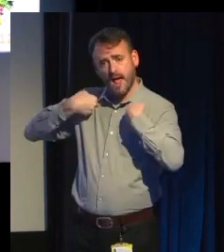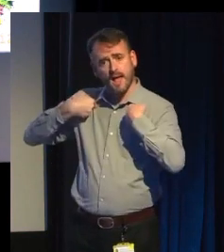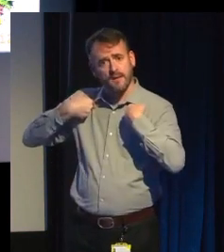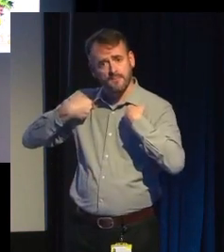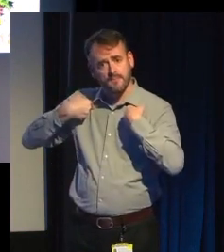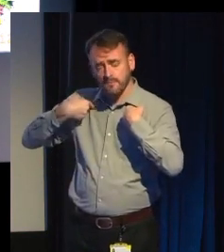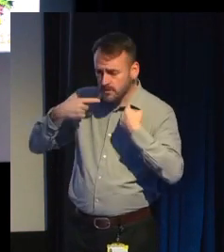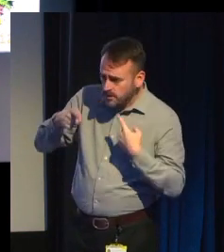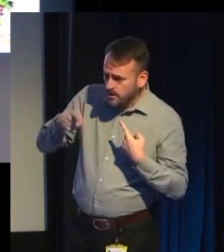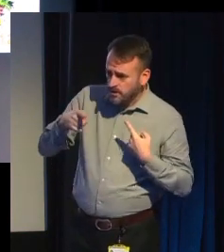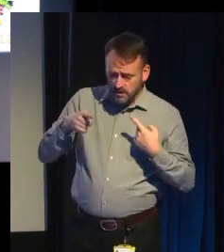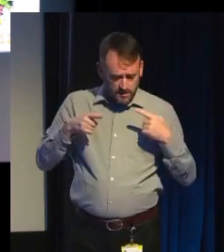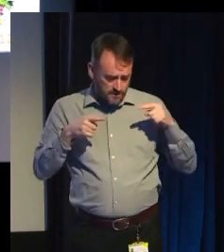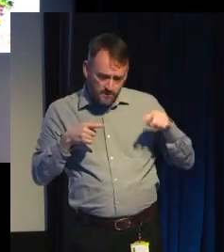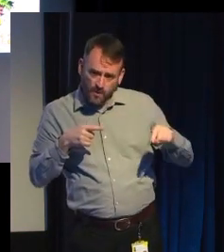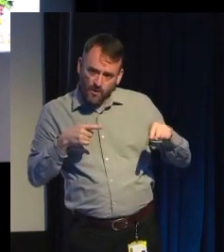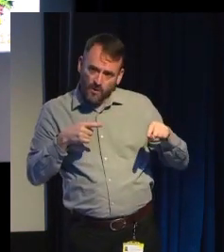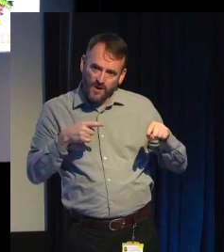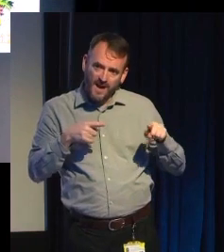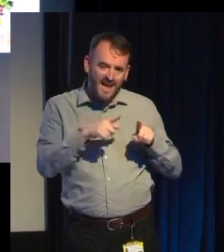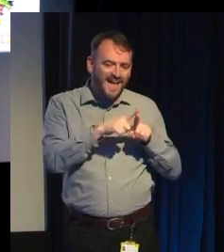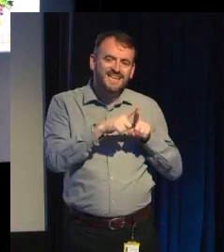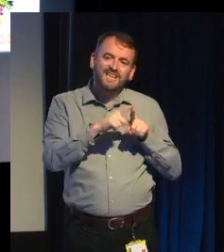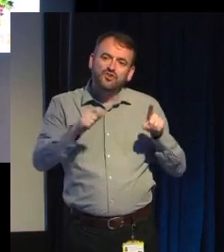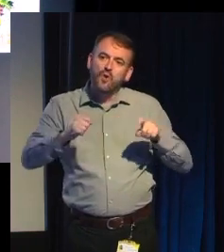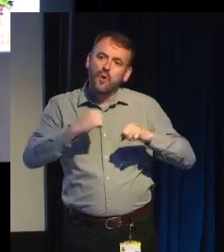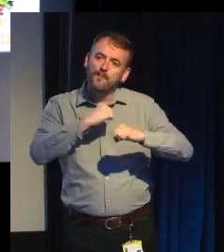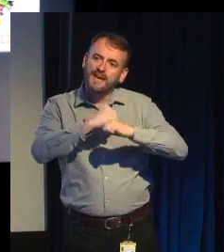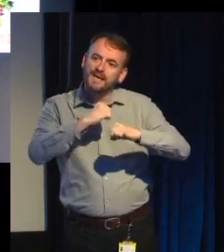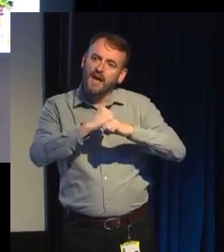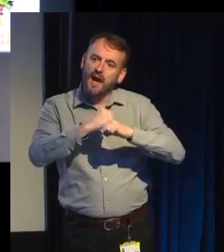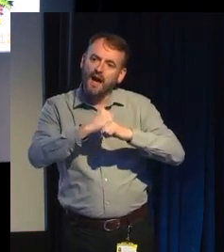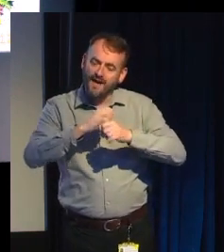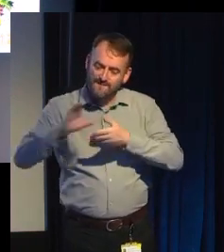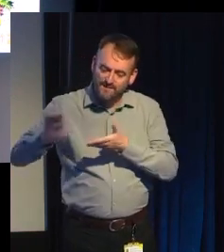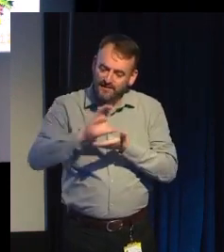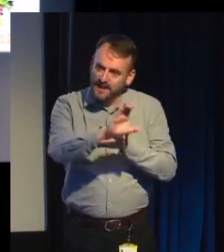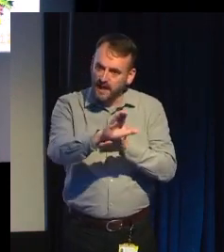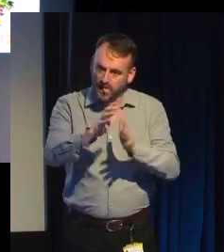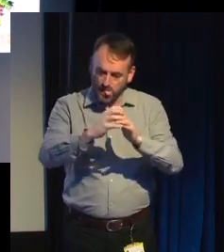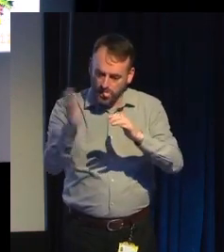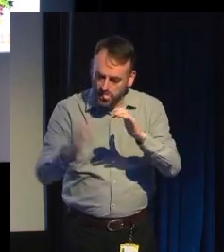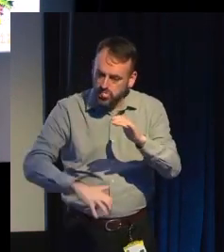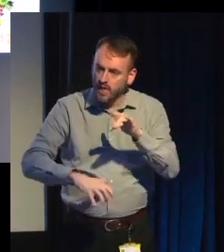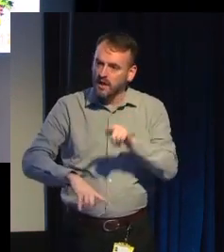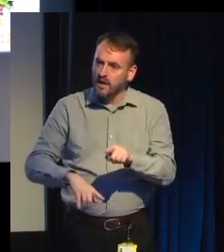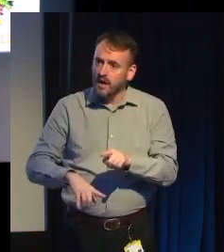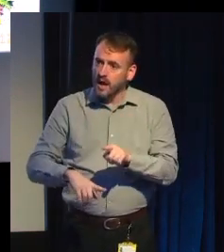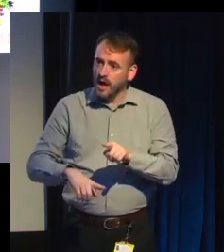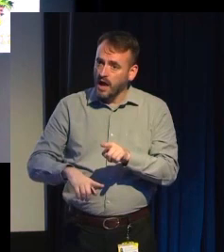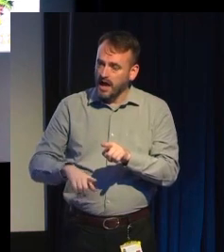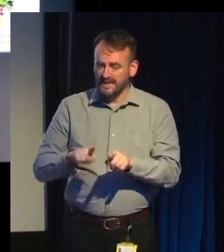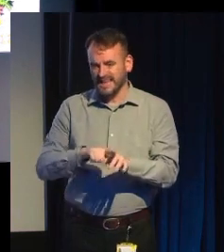dismantling of digital media funding in Australia some years later. It's all lies. But